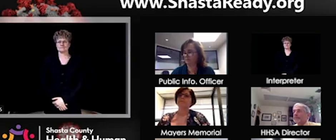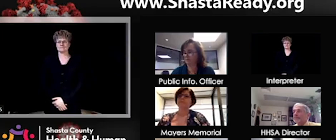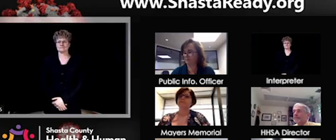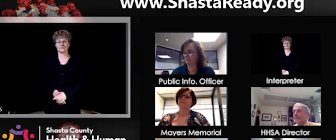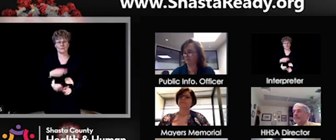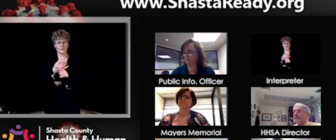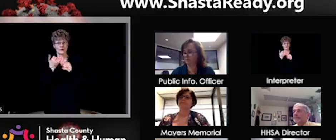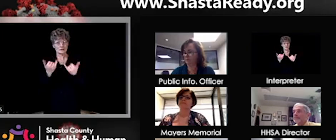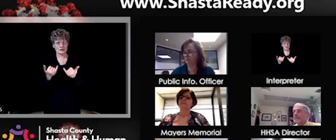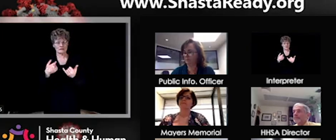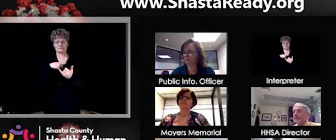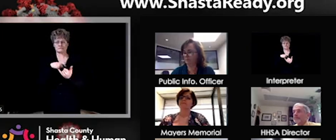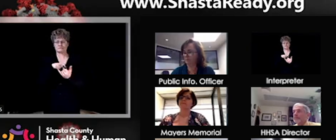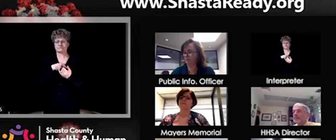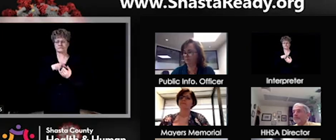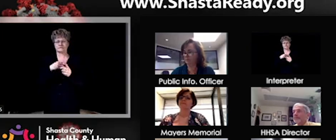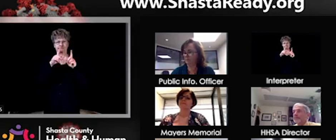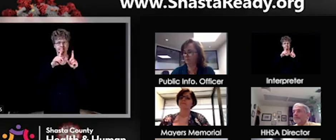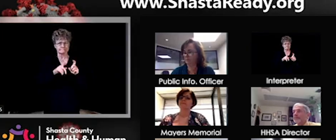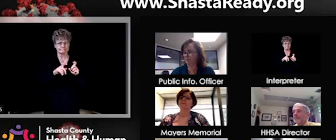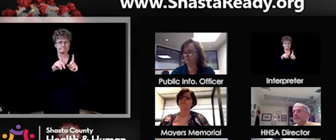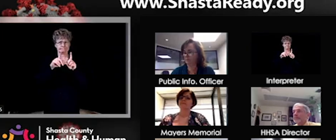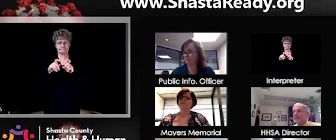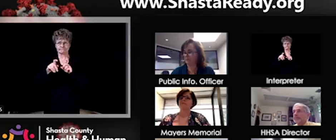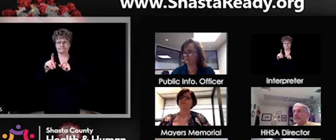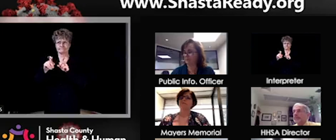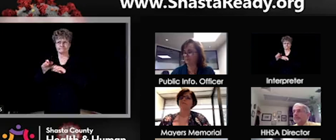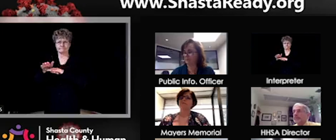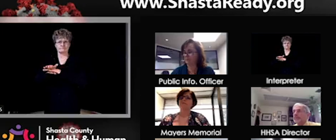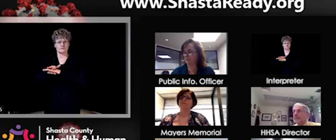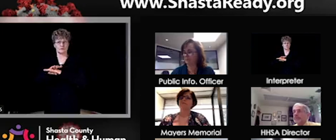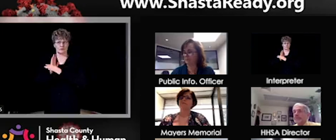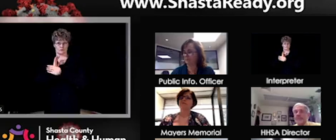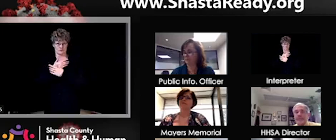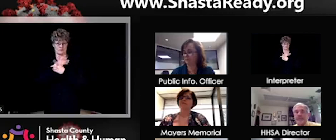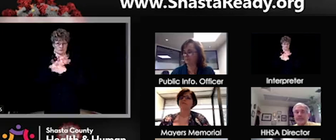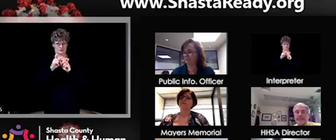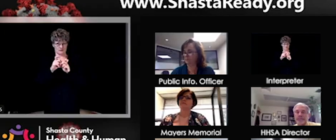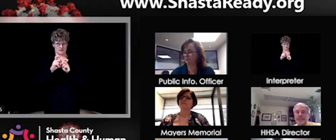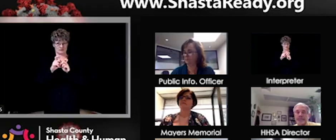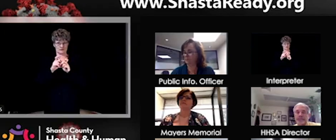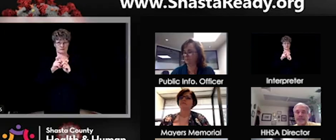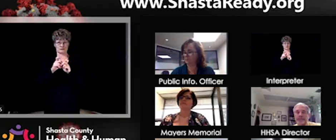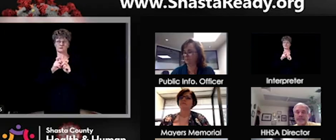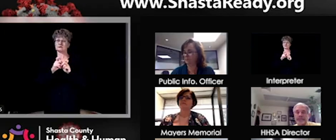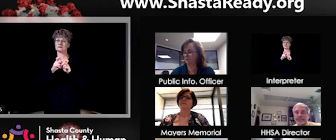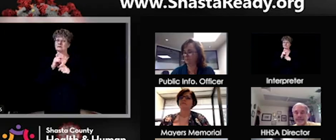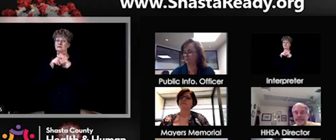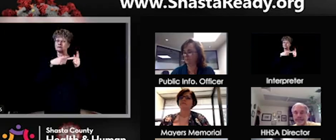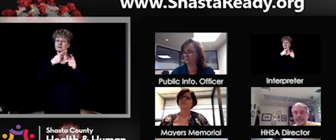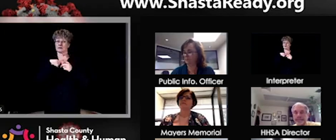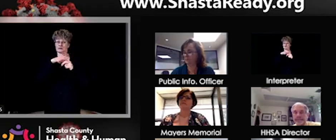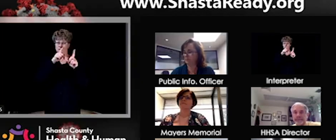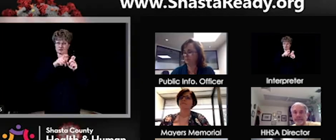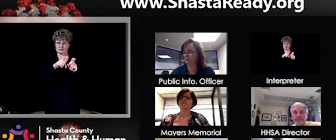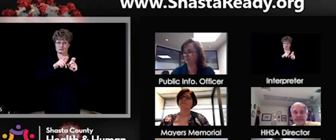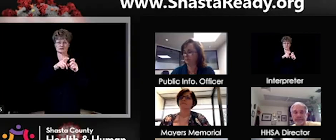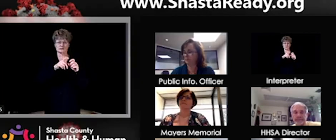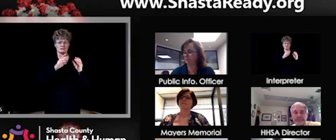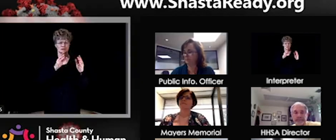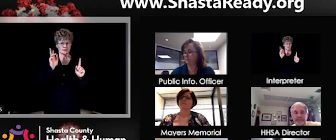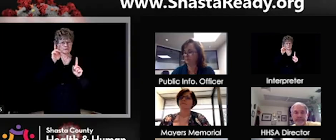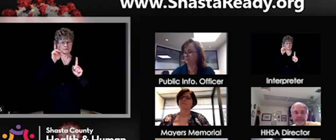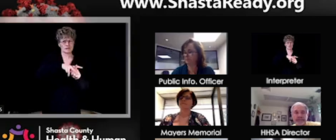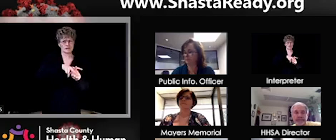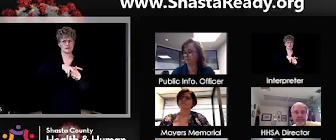and the testing that we're using right now and really emphasizing is trying to make sure that we're testing certain groups on a more